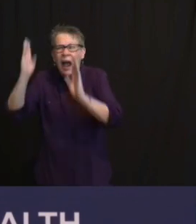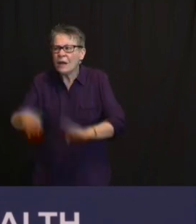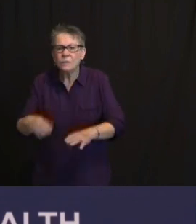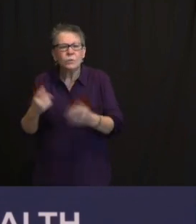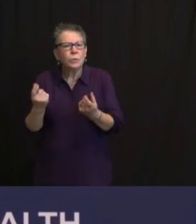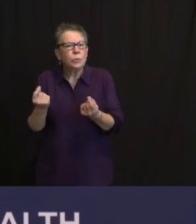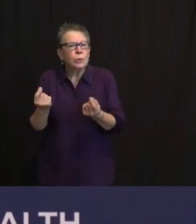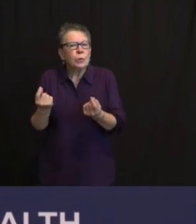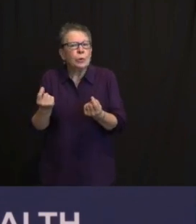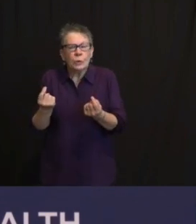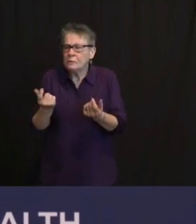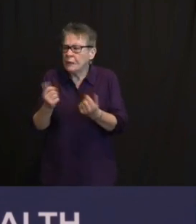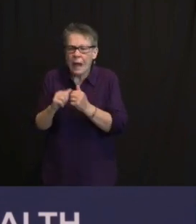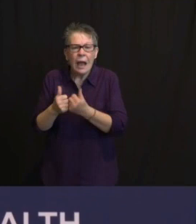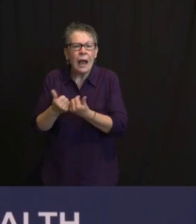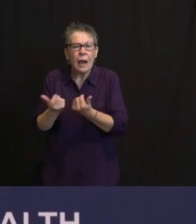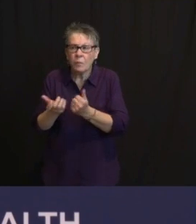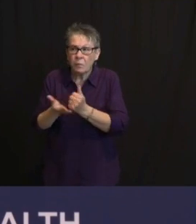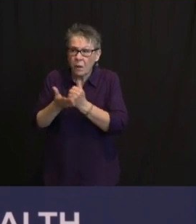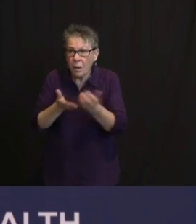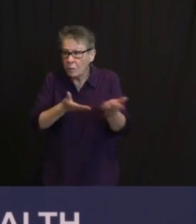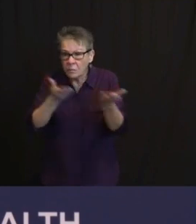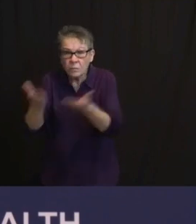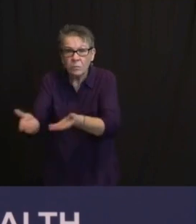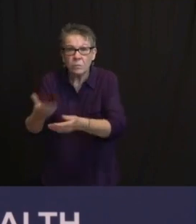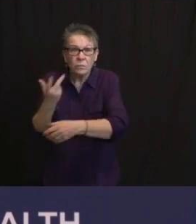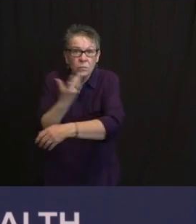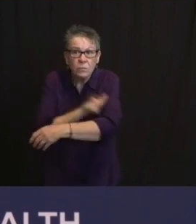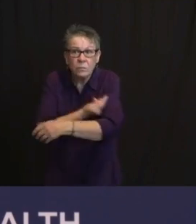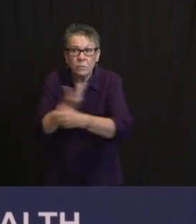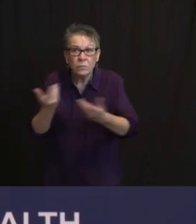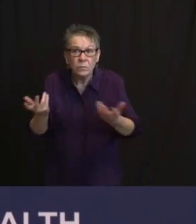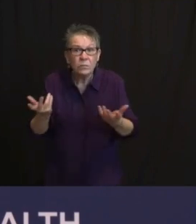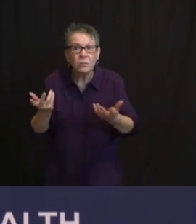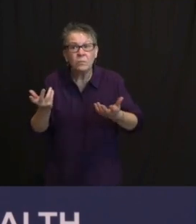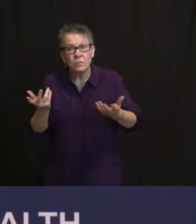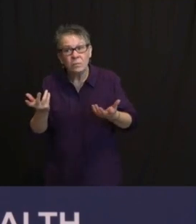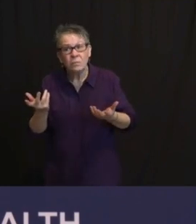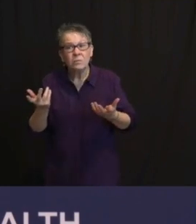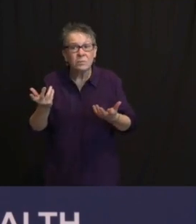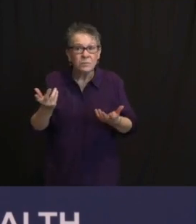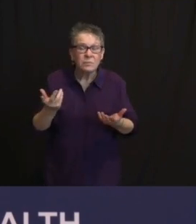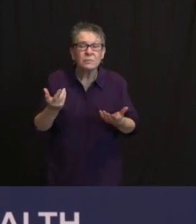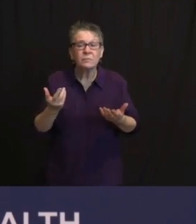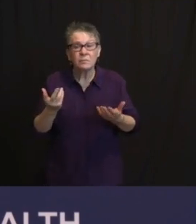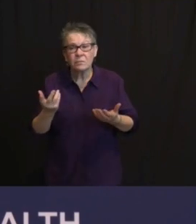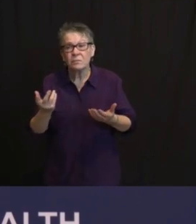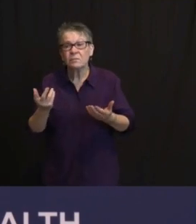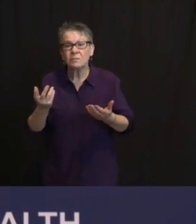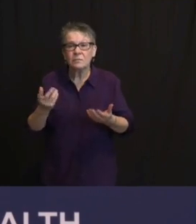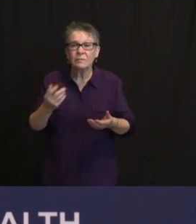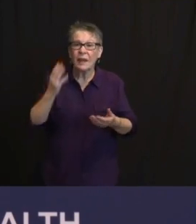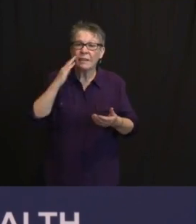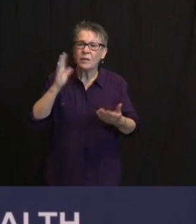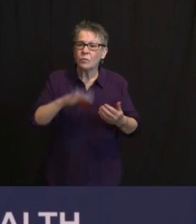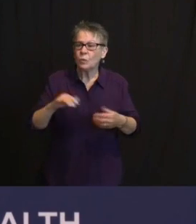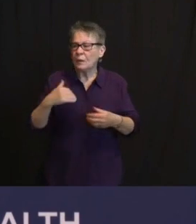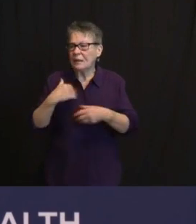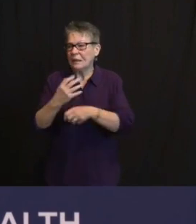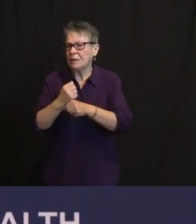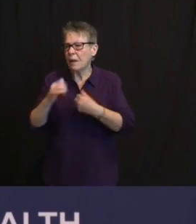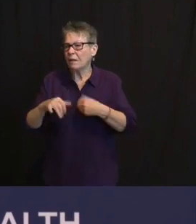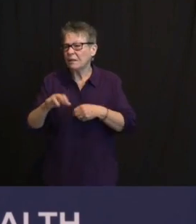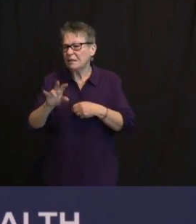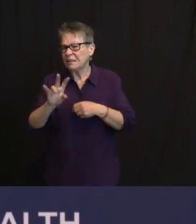HOMELESS, ET CETERA. SO THAT'S THE 70, I THINK IT'S A LITTLE BIT MORE THAN I'VE BEEN USING 73,600, BUT THAT'S THE 70,000. THE